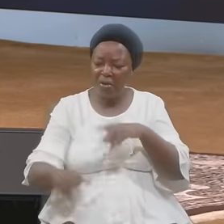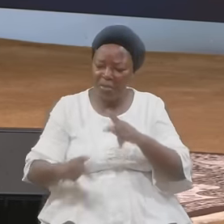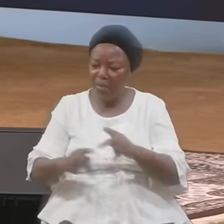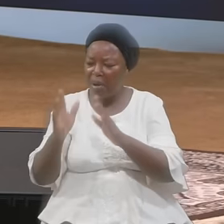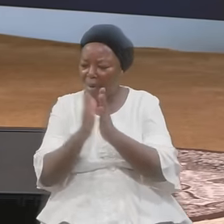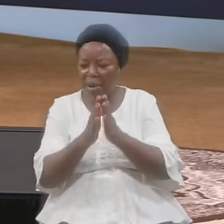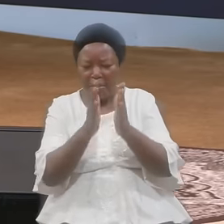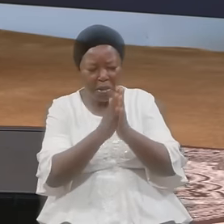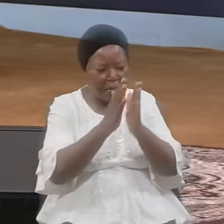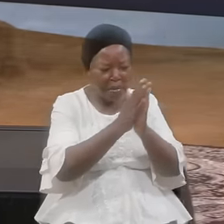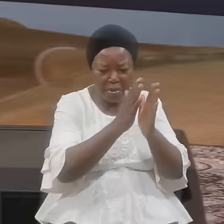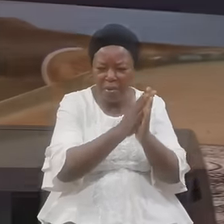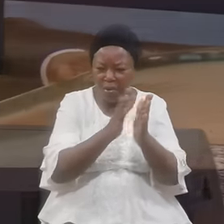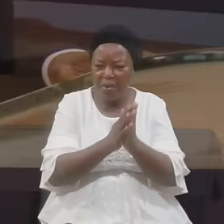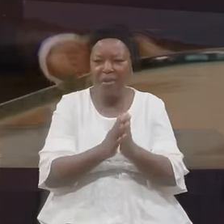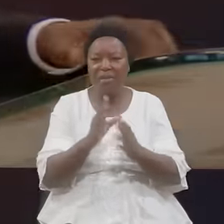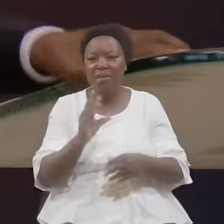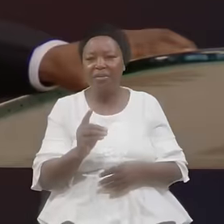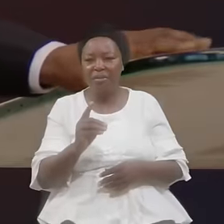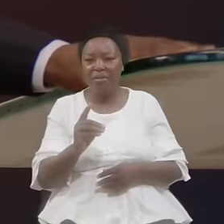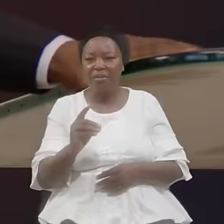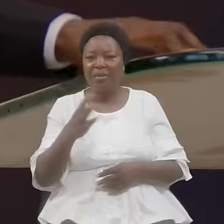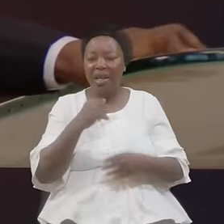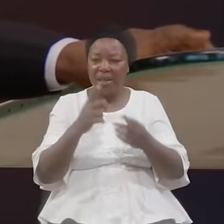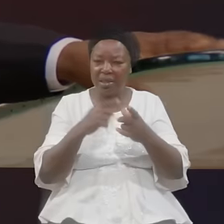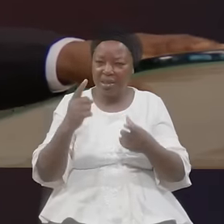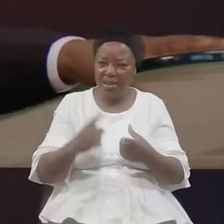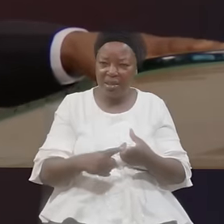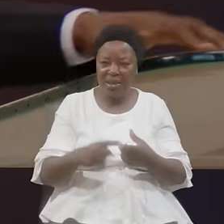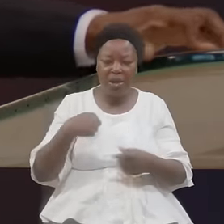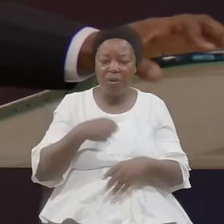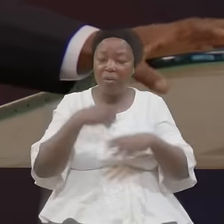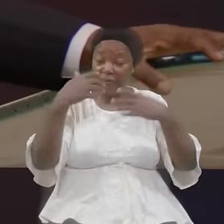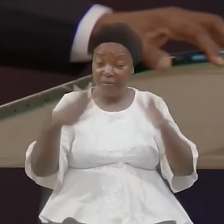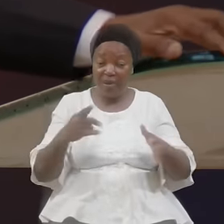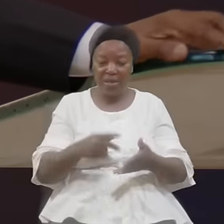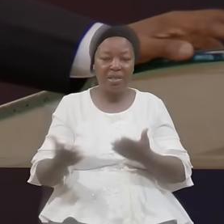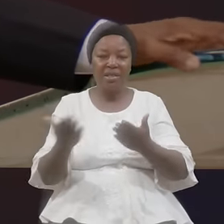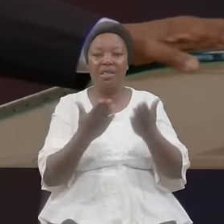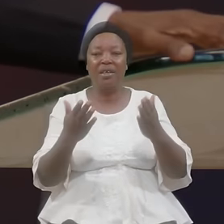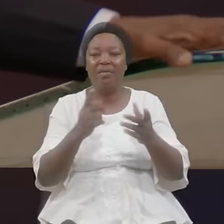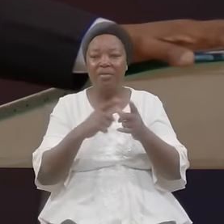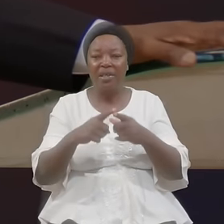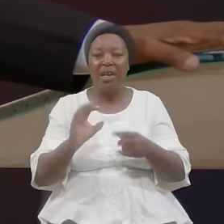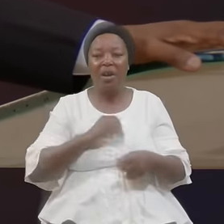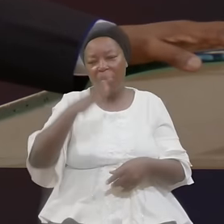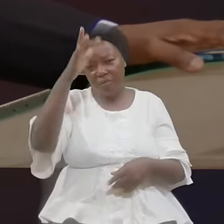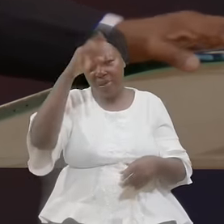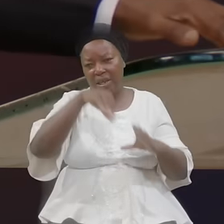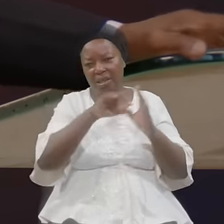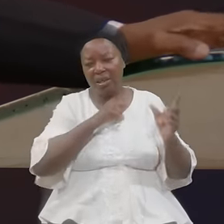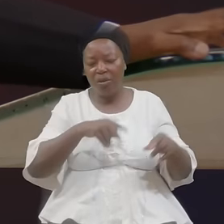Prayed And Prayed And Prayed And Then We Finished The Service I Called Him To Them